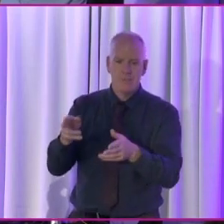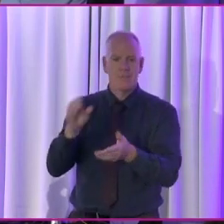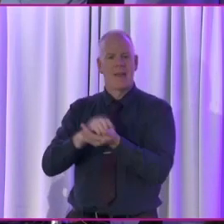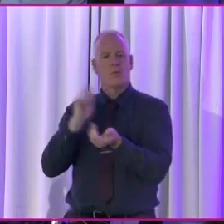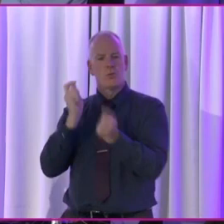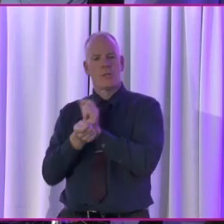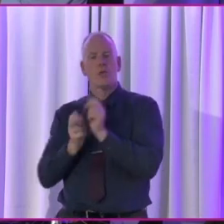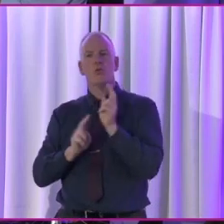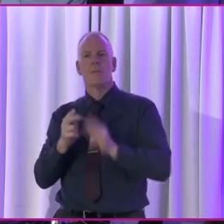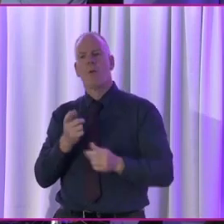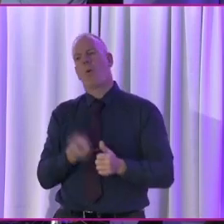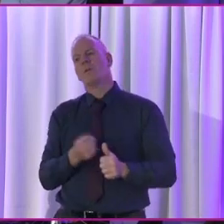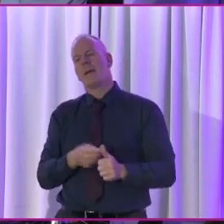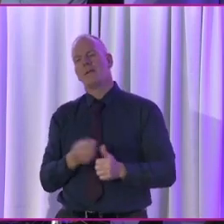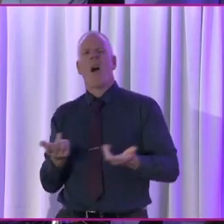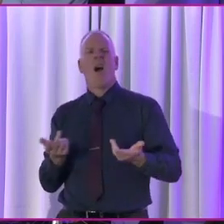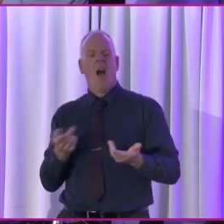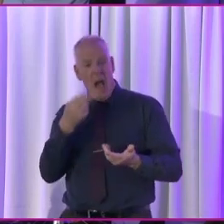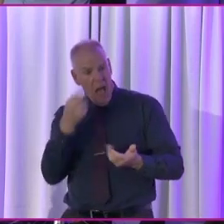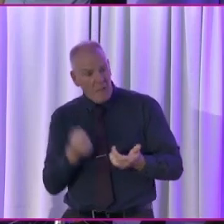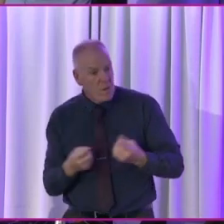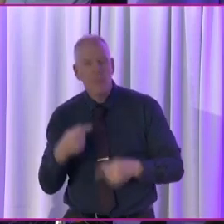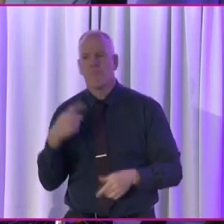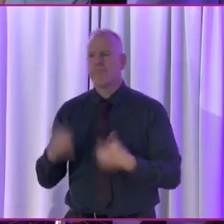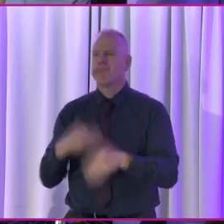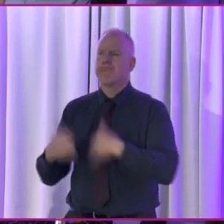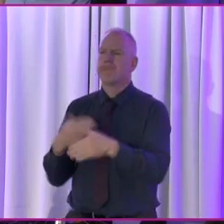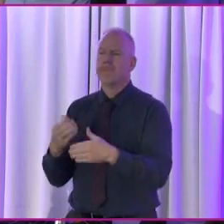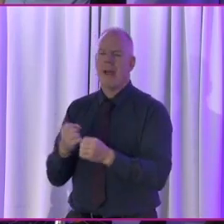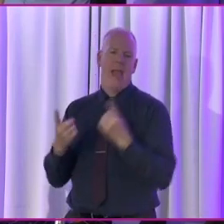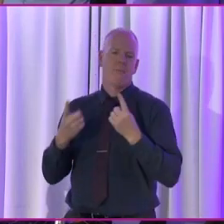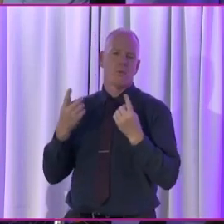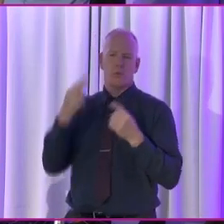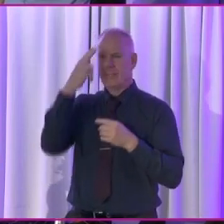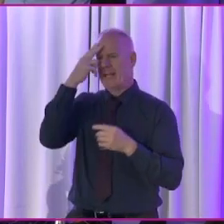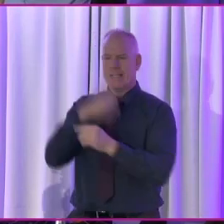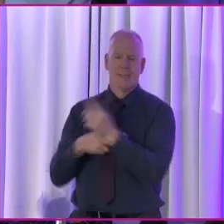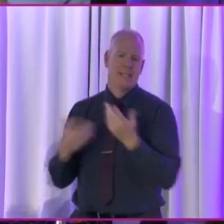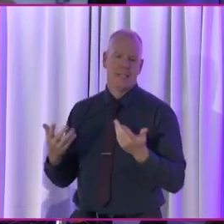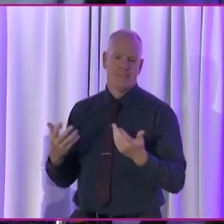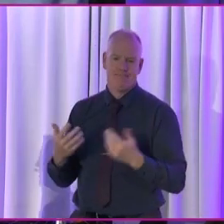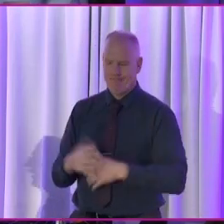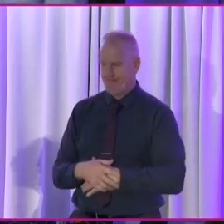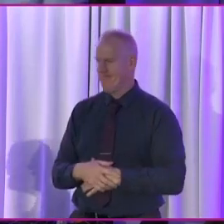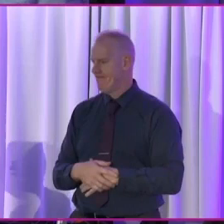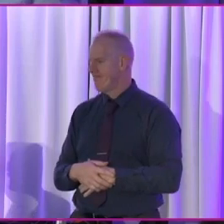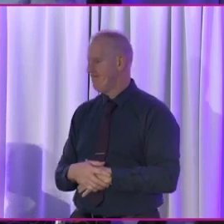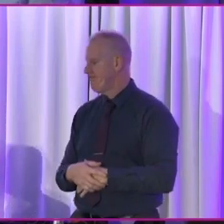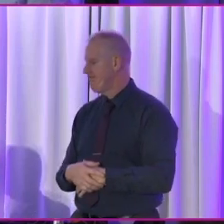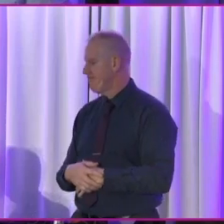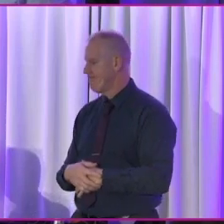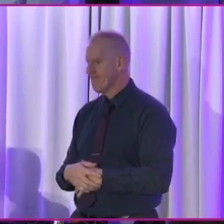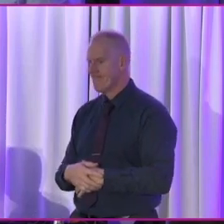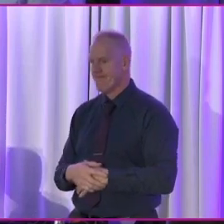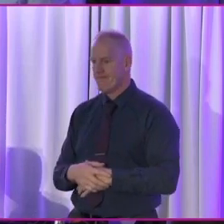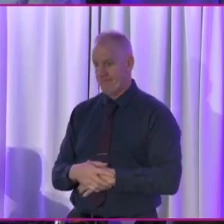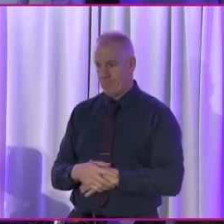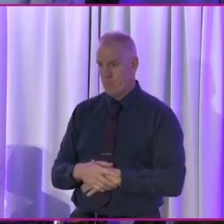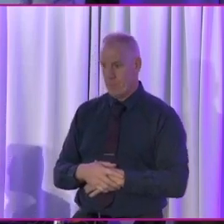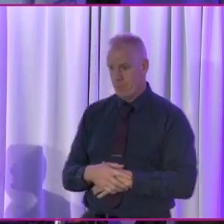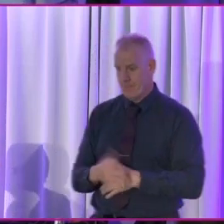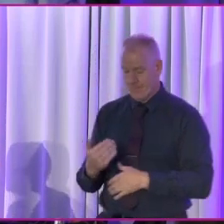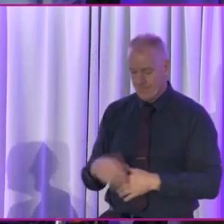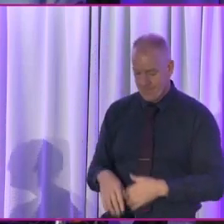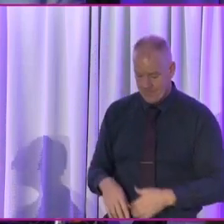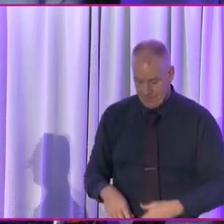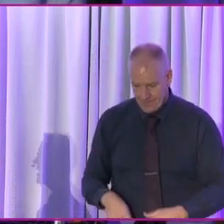it has to become second nature that everything is disability-proofed. Thanks very much, I appreciate that, Pauline. Ivani, can I have the same question for you,